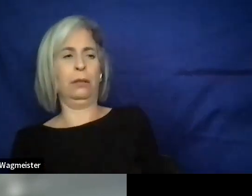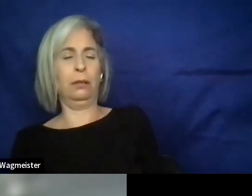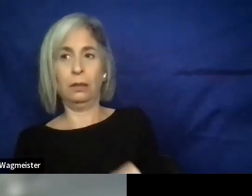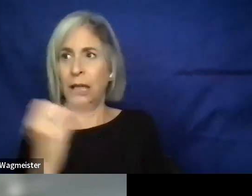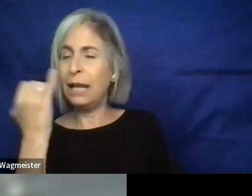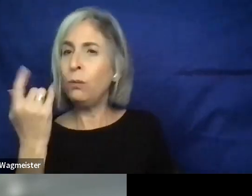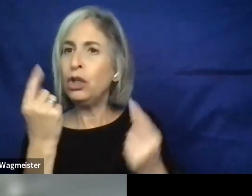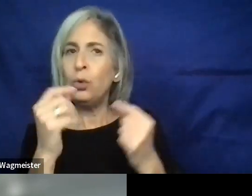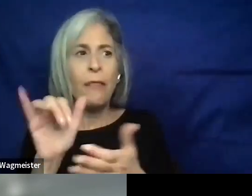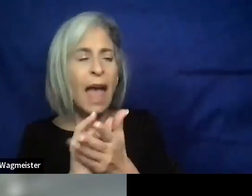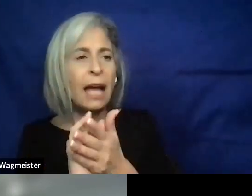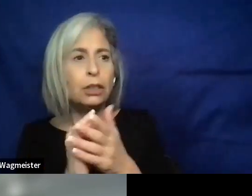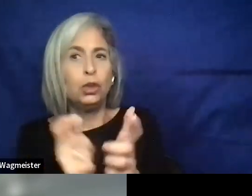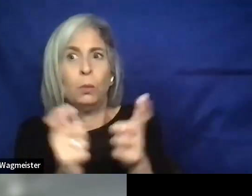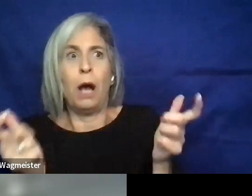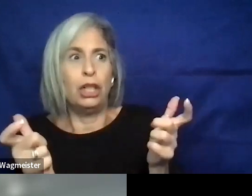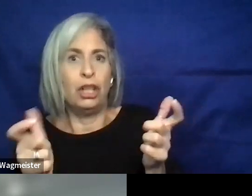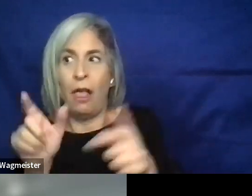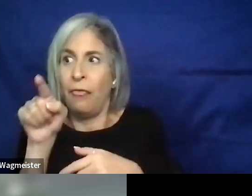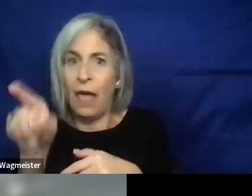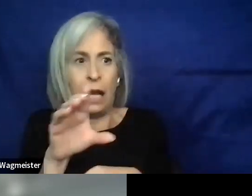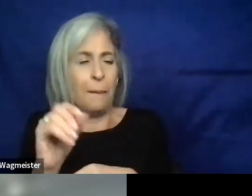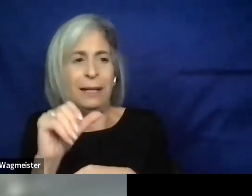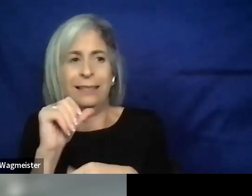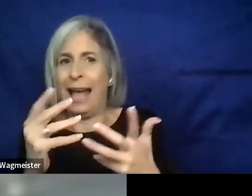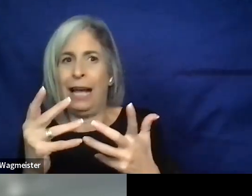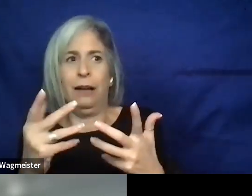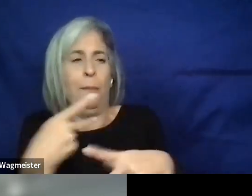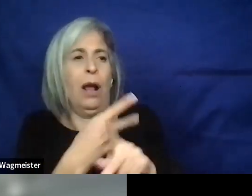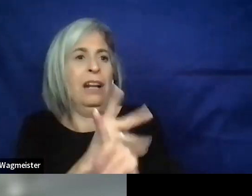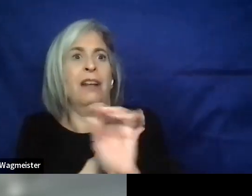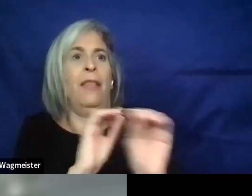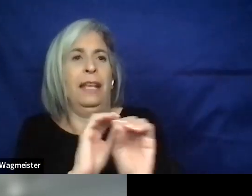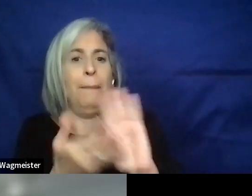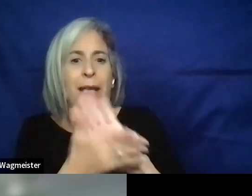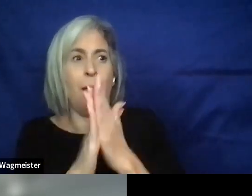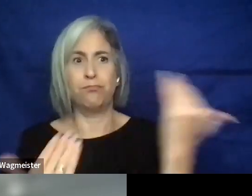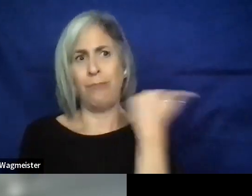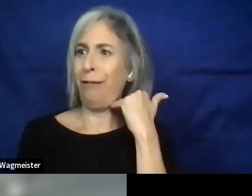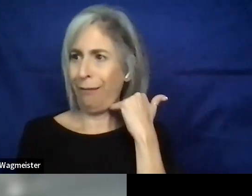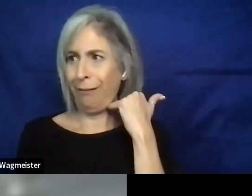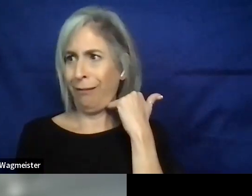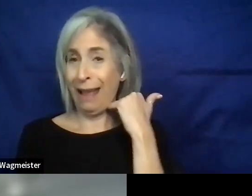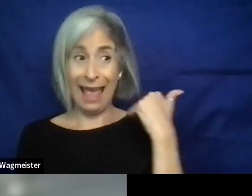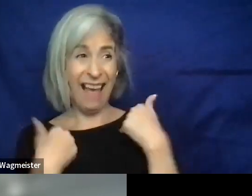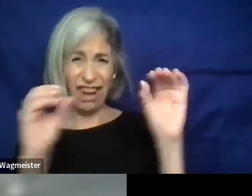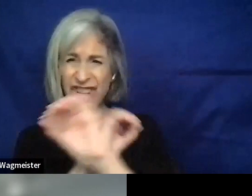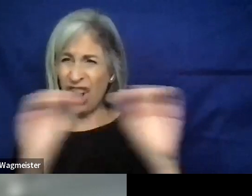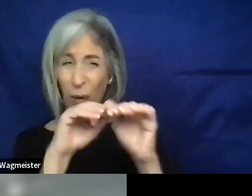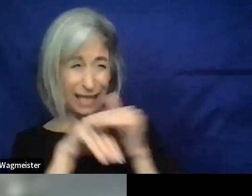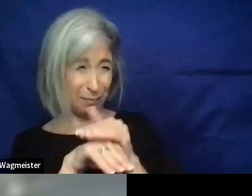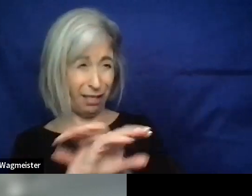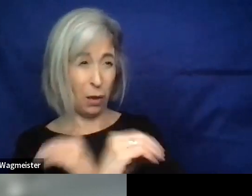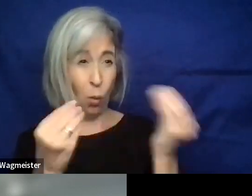too much, the company is no longer putting something into the world and we are bankrupt and we don't have any accessibility whatsoever.